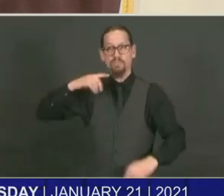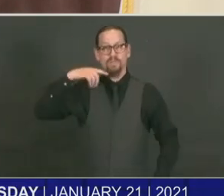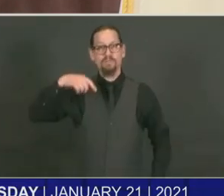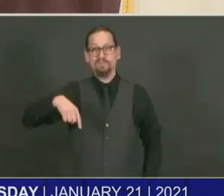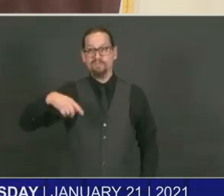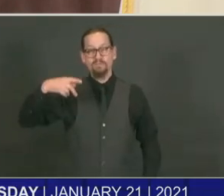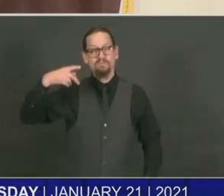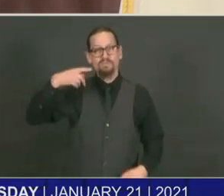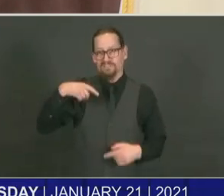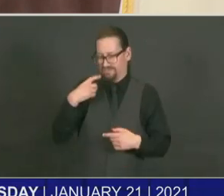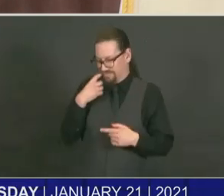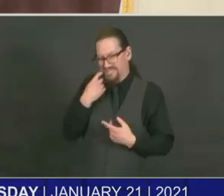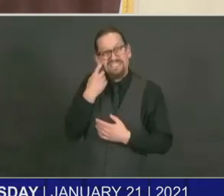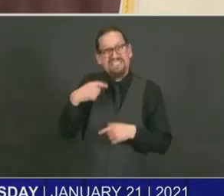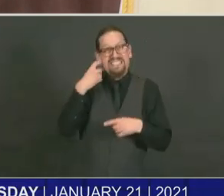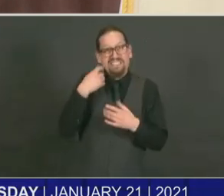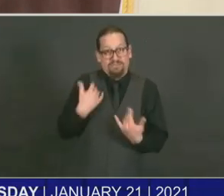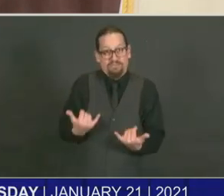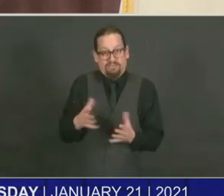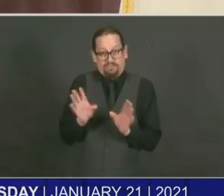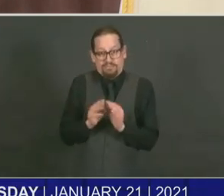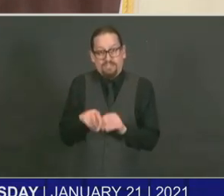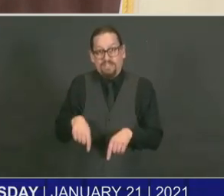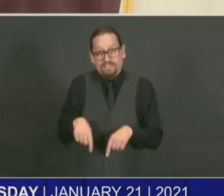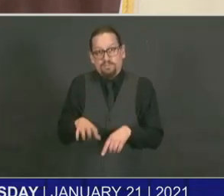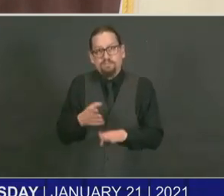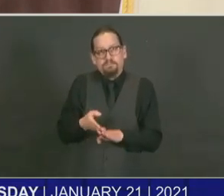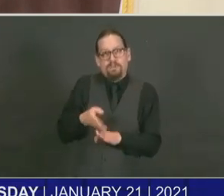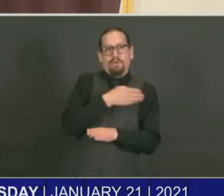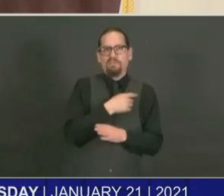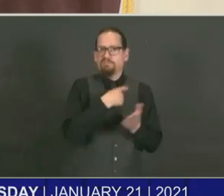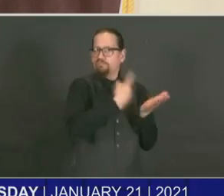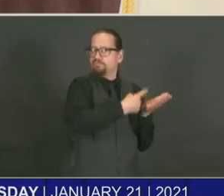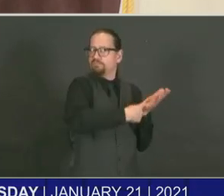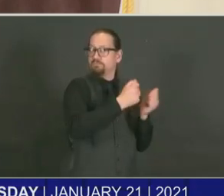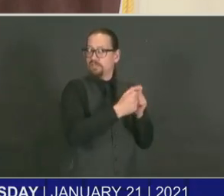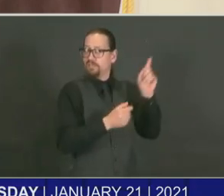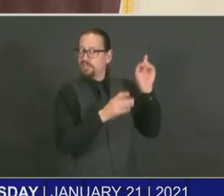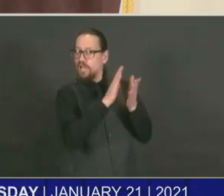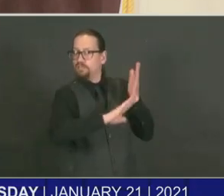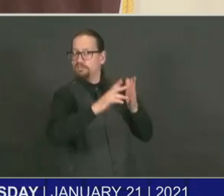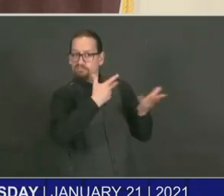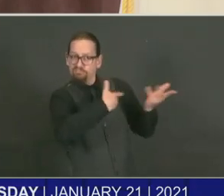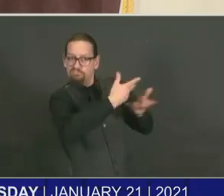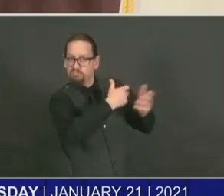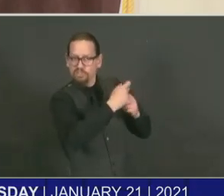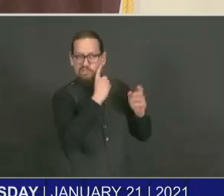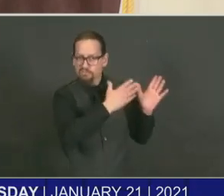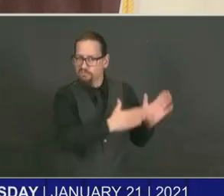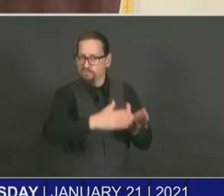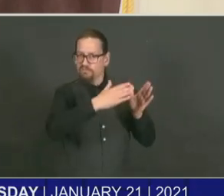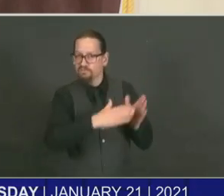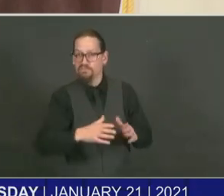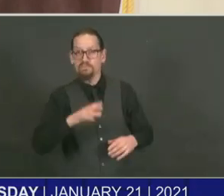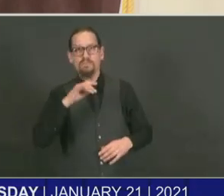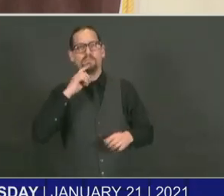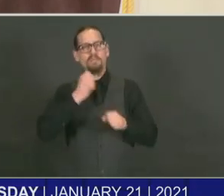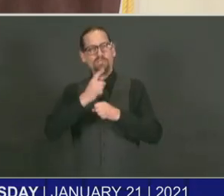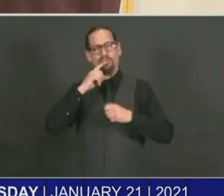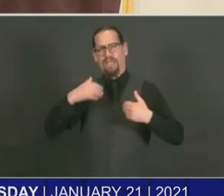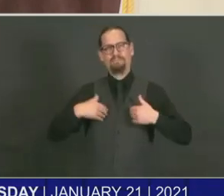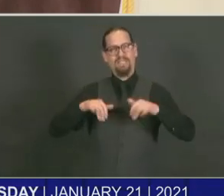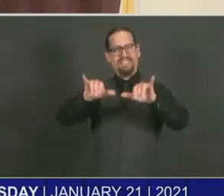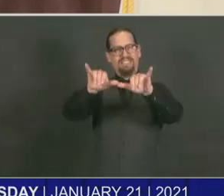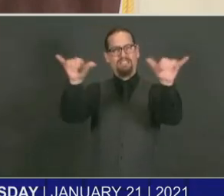is needed and have the operations and systems in place to respond. And then we just have to see